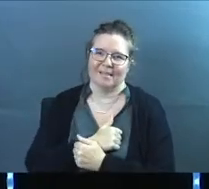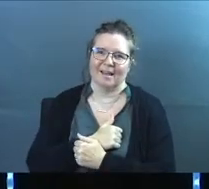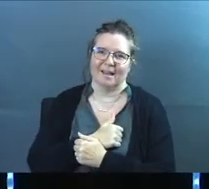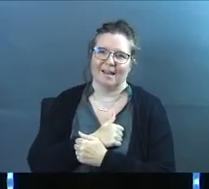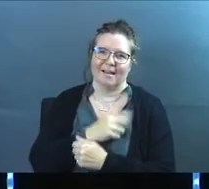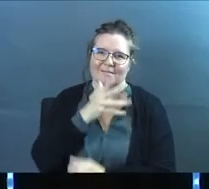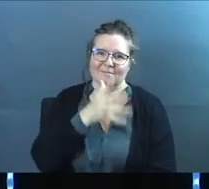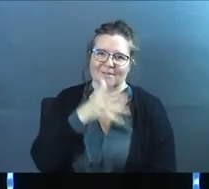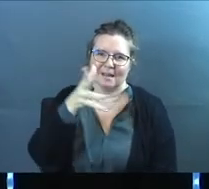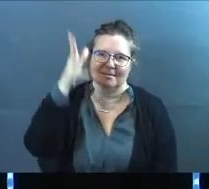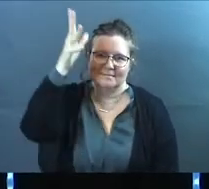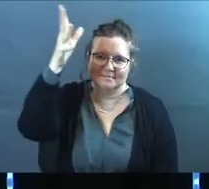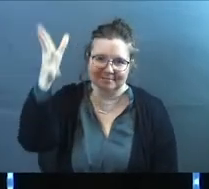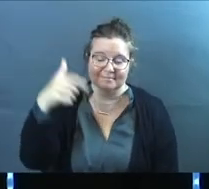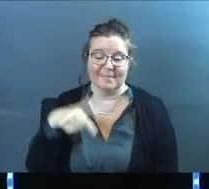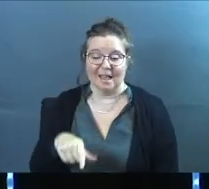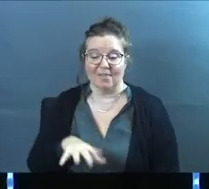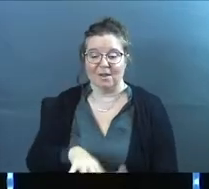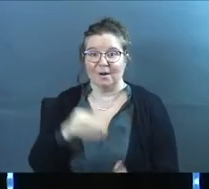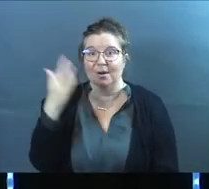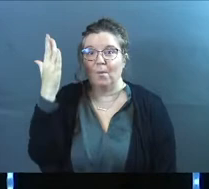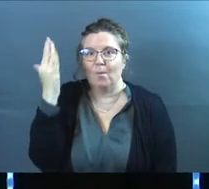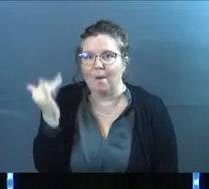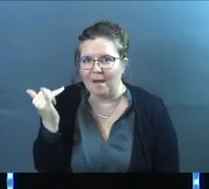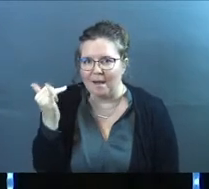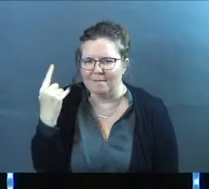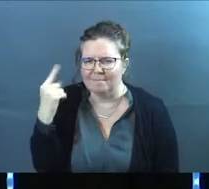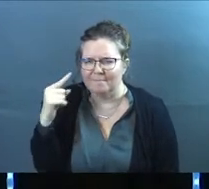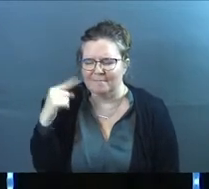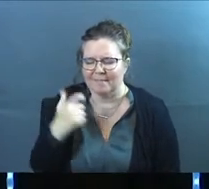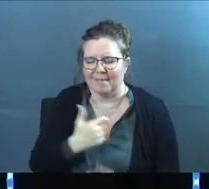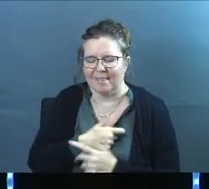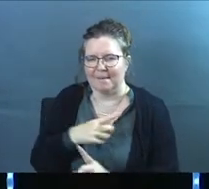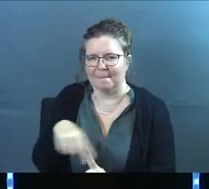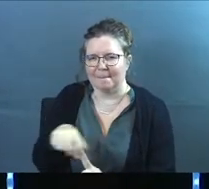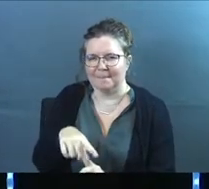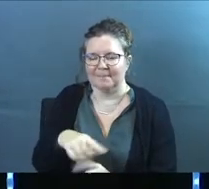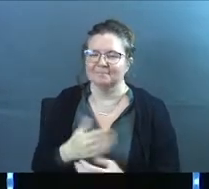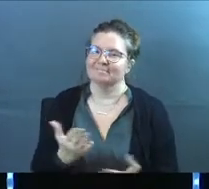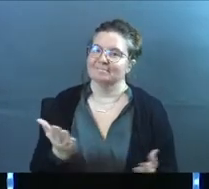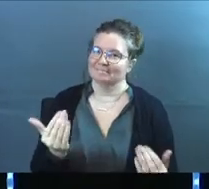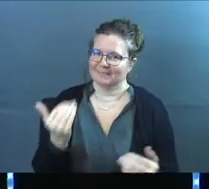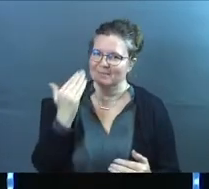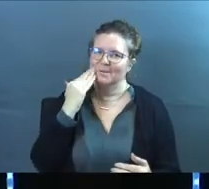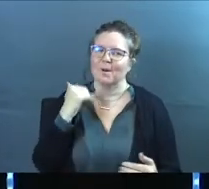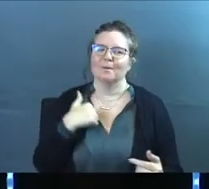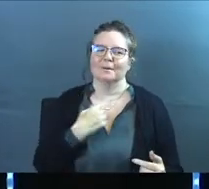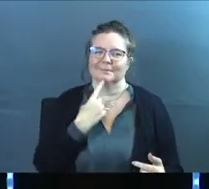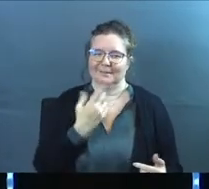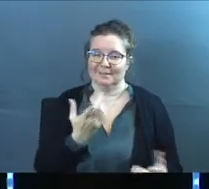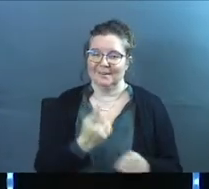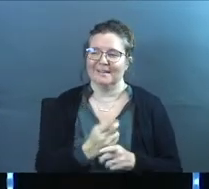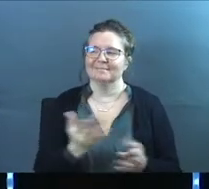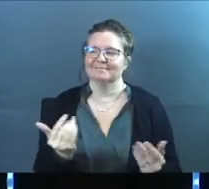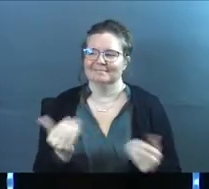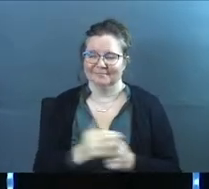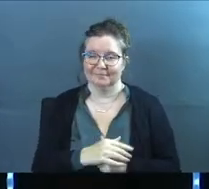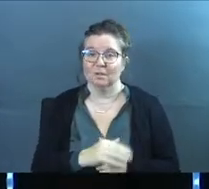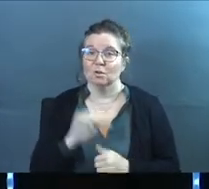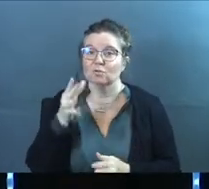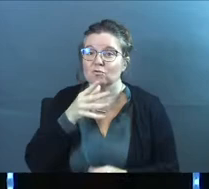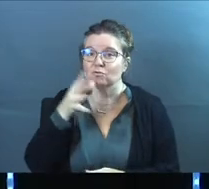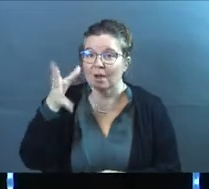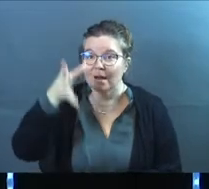their grandparents, and they're learning why they love their grandparents, okay? Here, come on. Some of you guys know where we're going with this. So